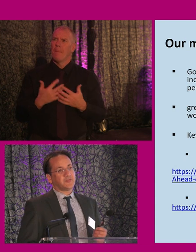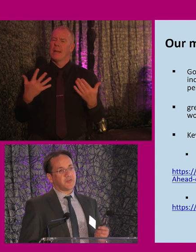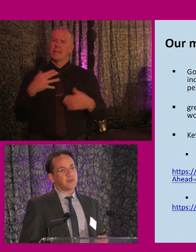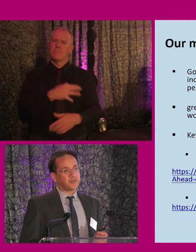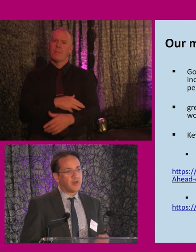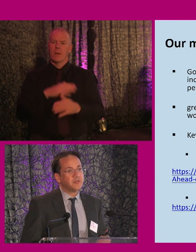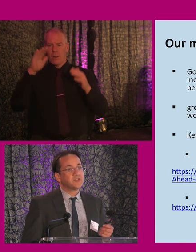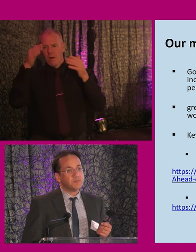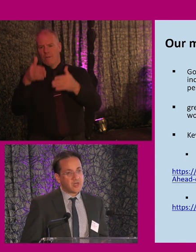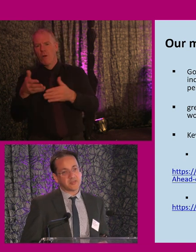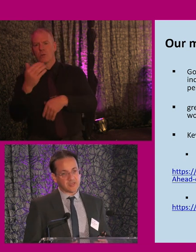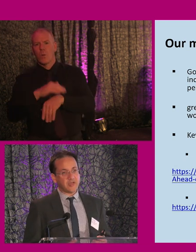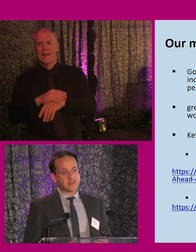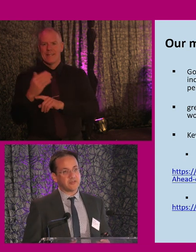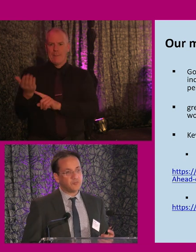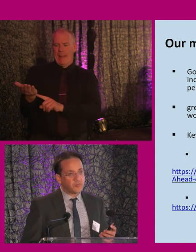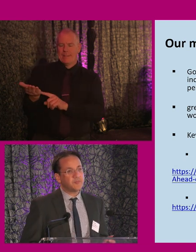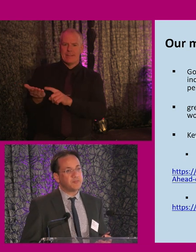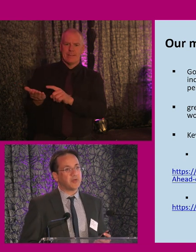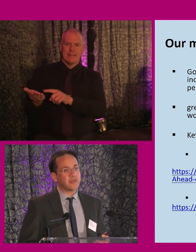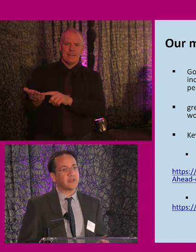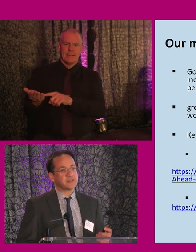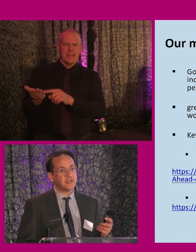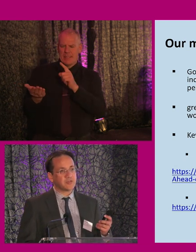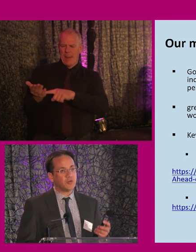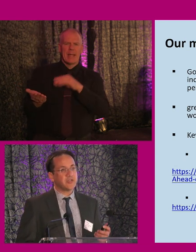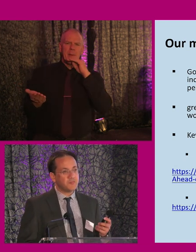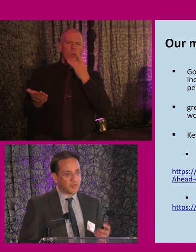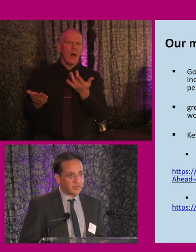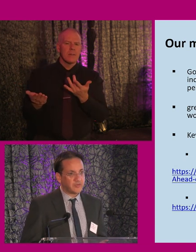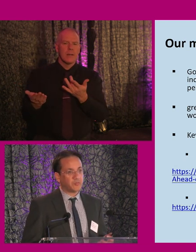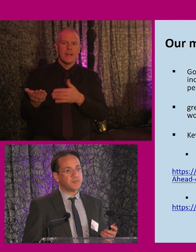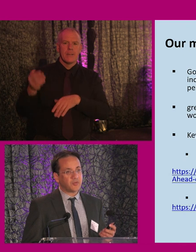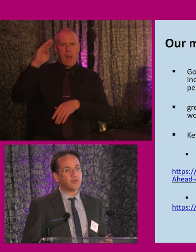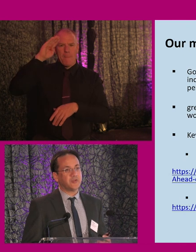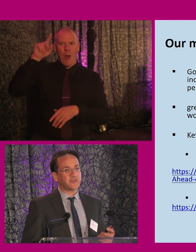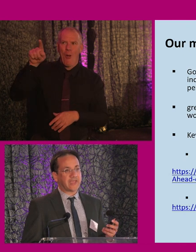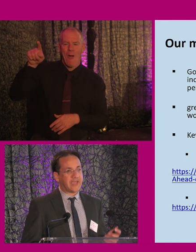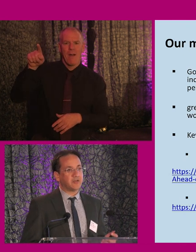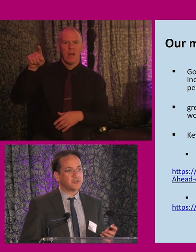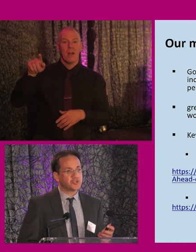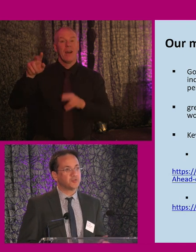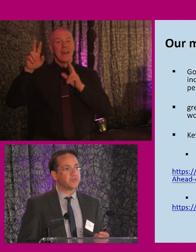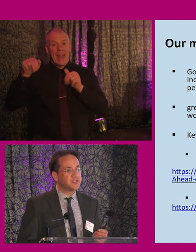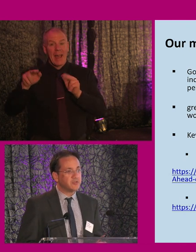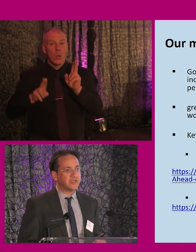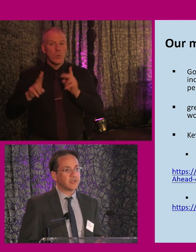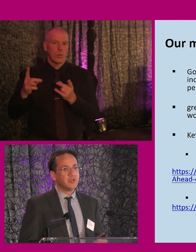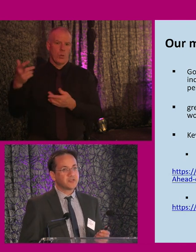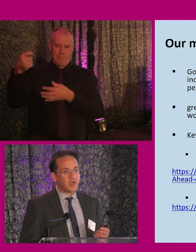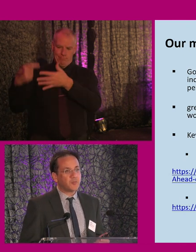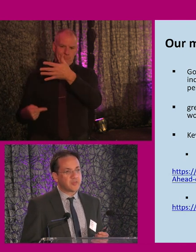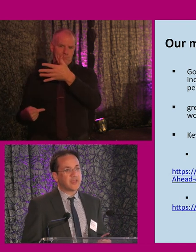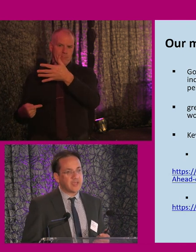greater focus on the demand side. And what we mean by that is on employers, what employers can and should be doing